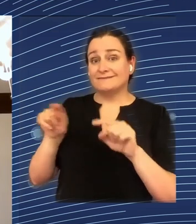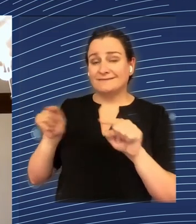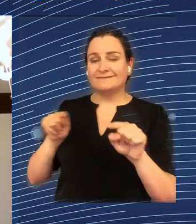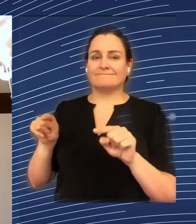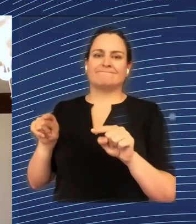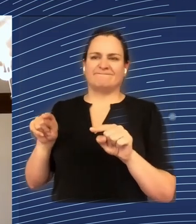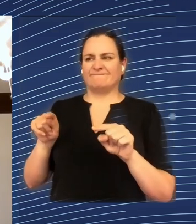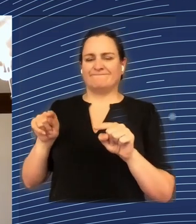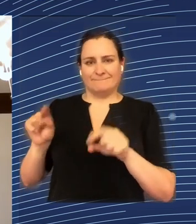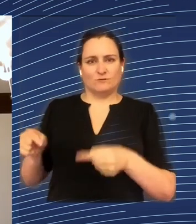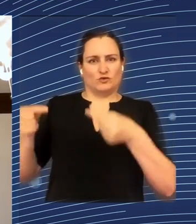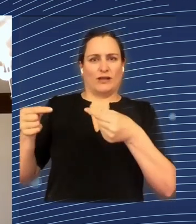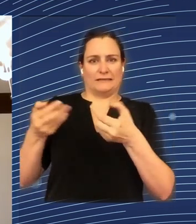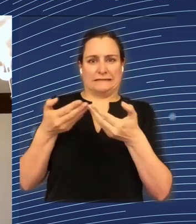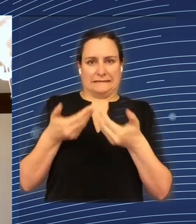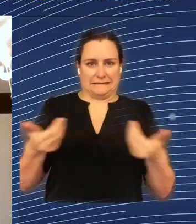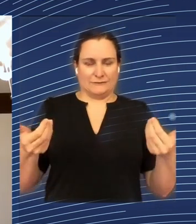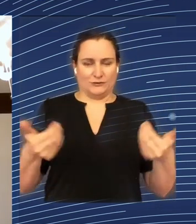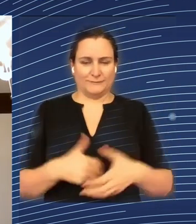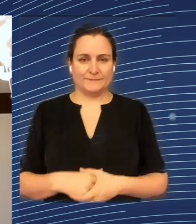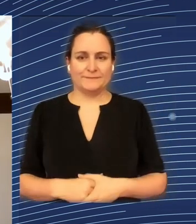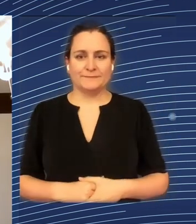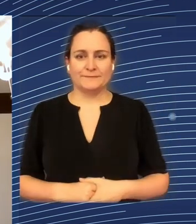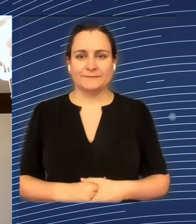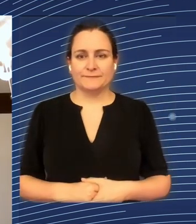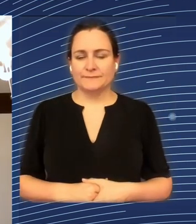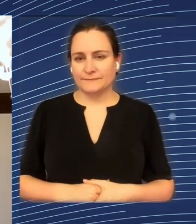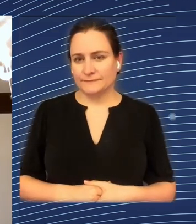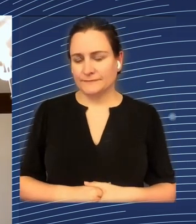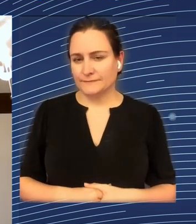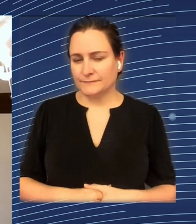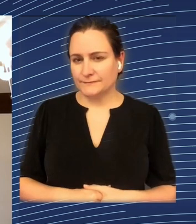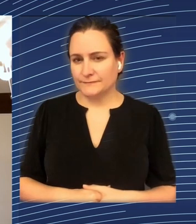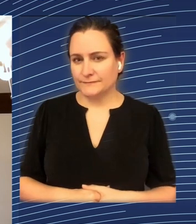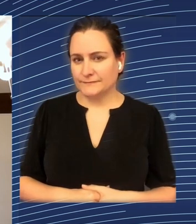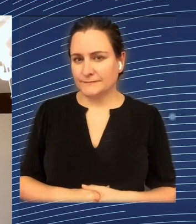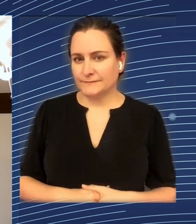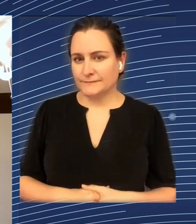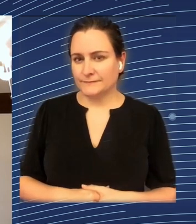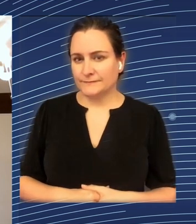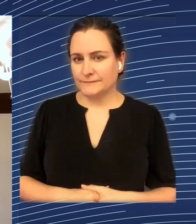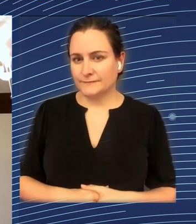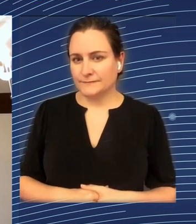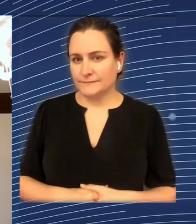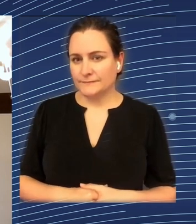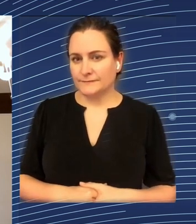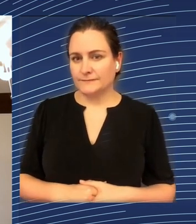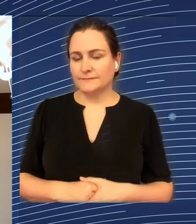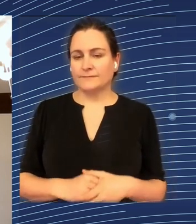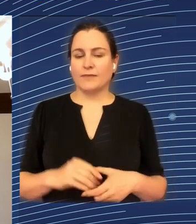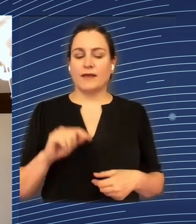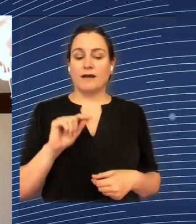And then finally, a specific European thing, the second negative effect is how we mishandled the Eurozone debt crisis